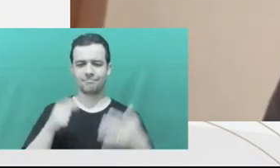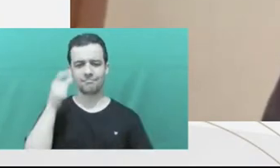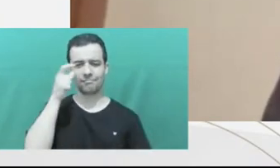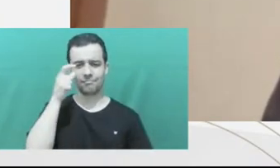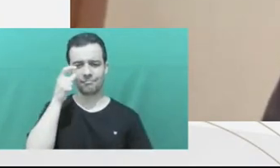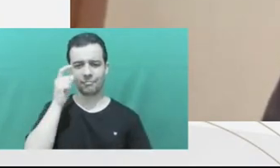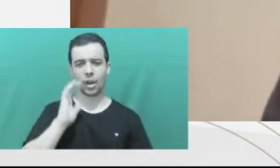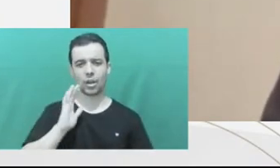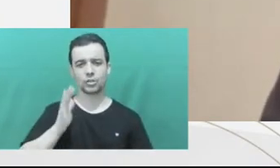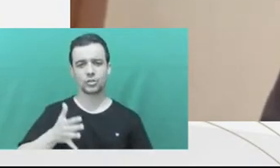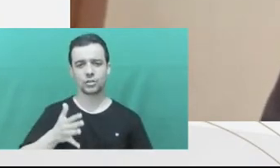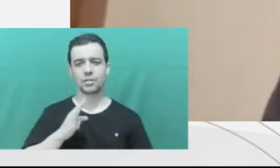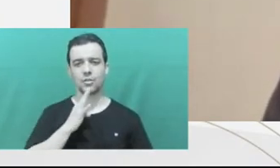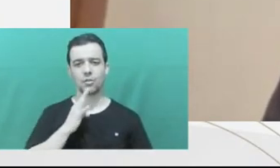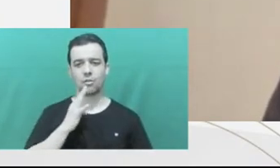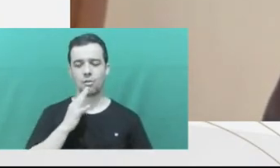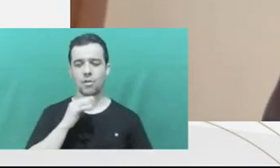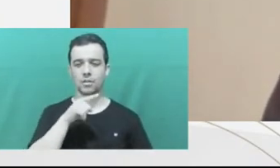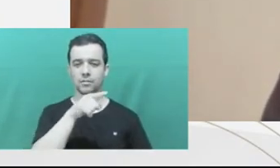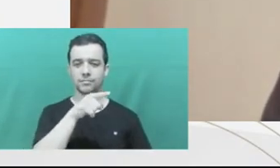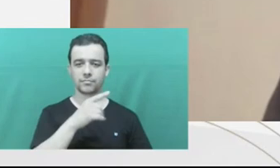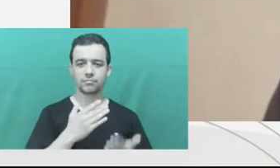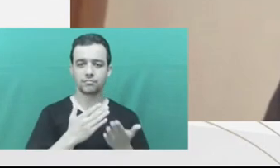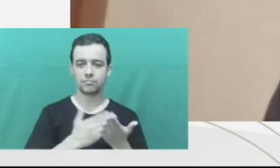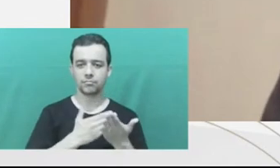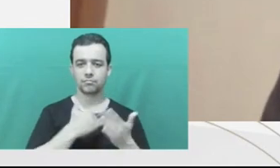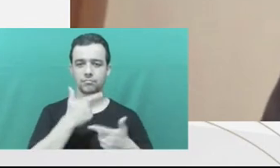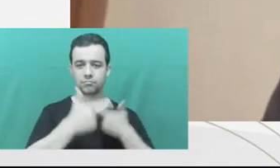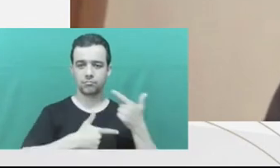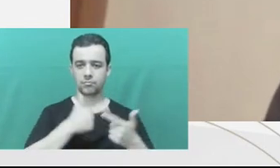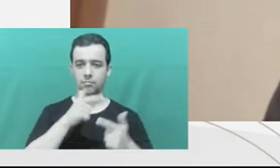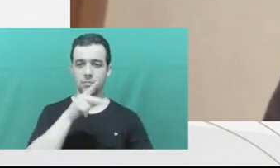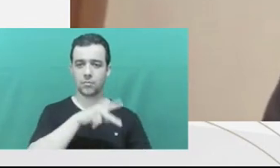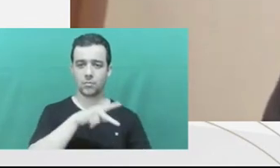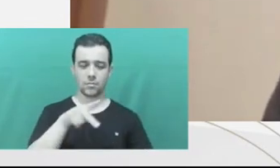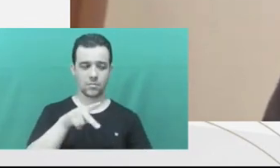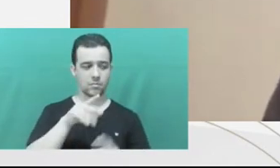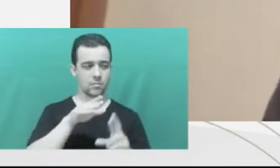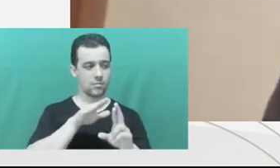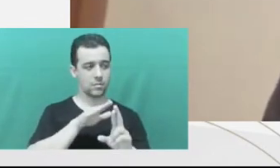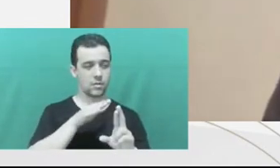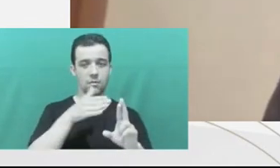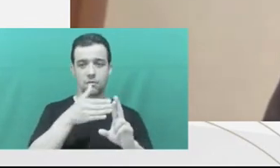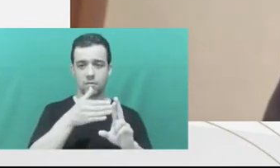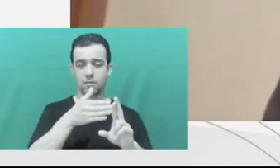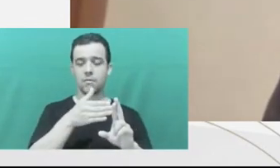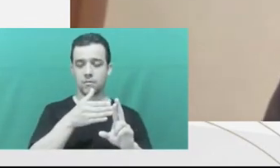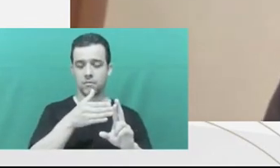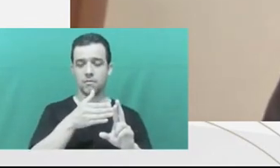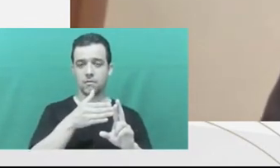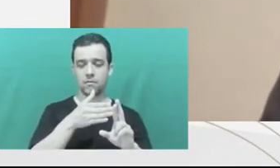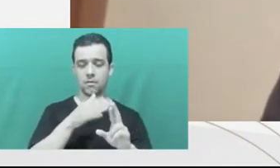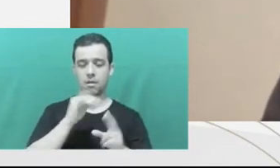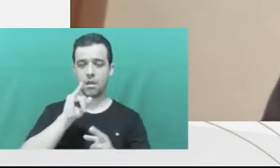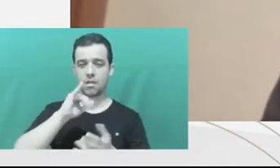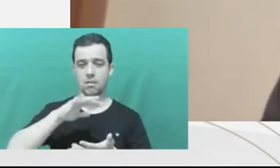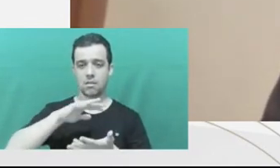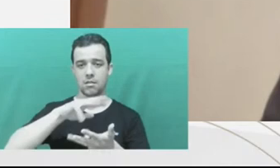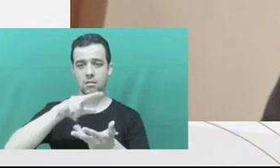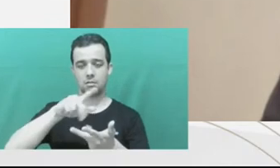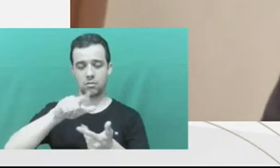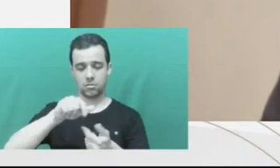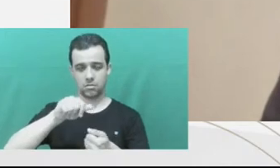And I knew about Professor Fischer. I had read his